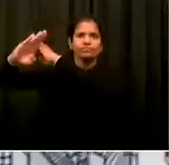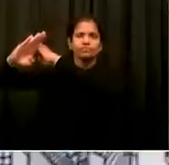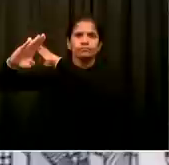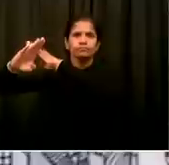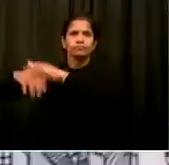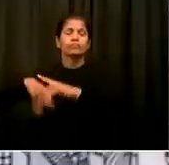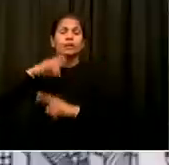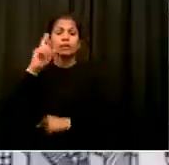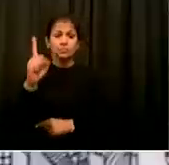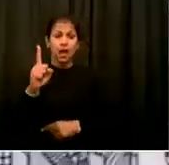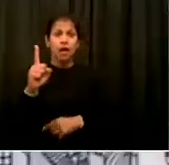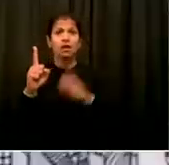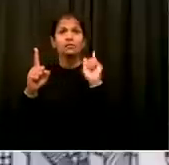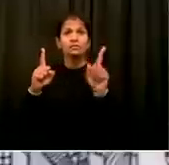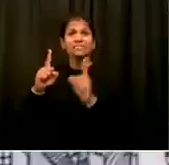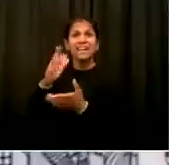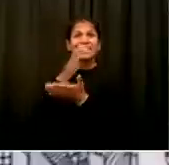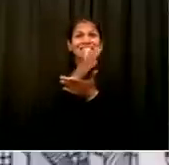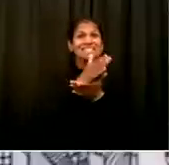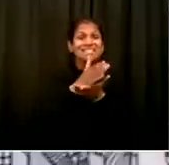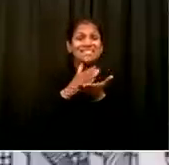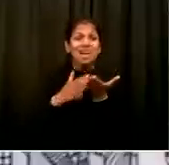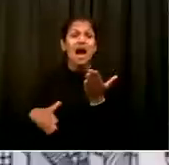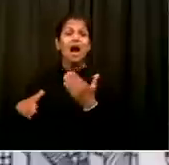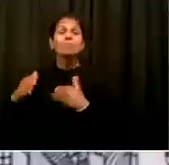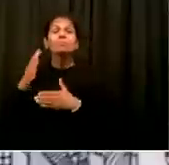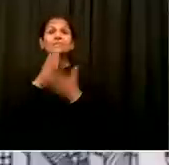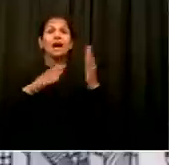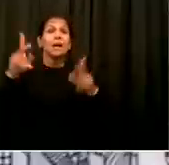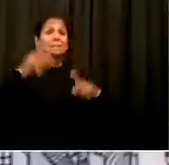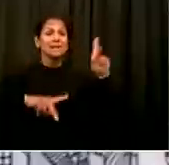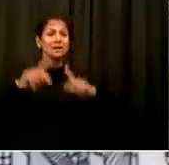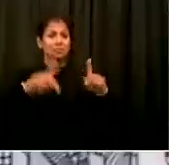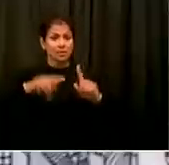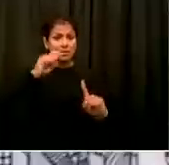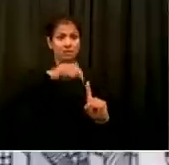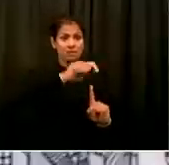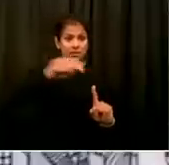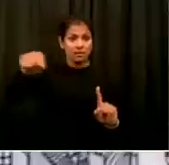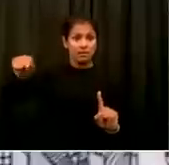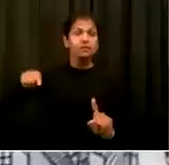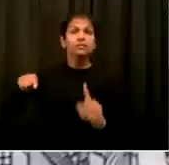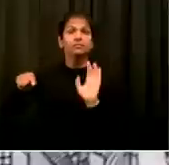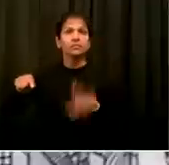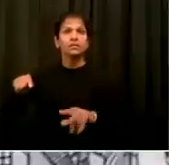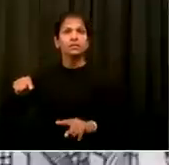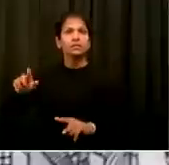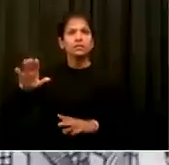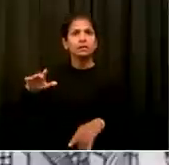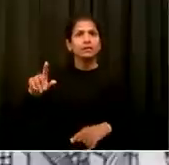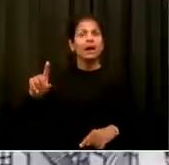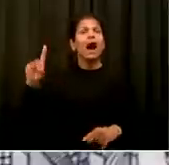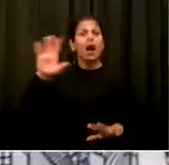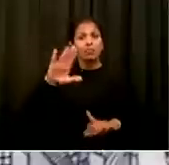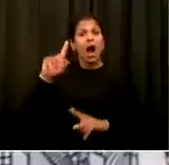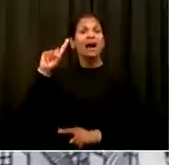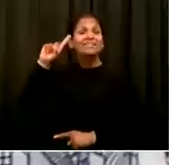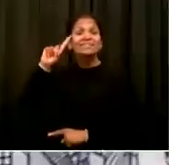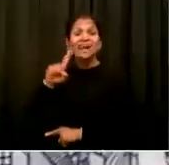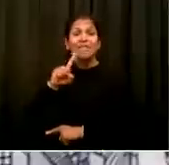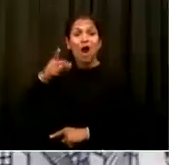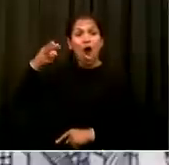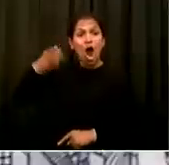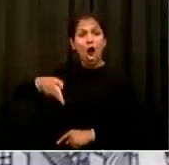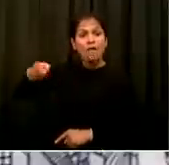Yorkers. And we're talking about 180,000 New Yorkers who are deaf or hard of hearing. Having a mask over their